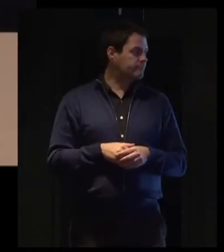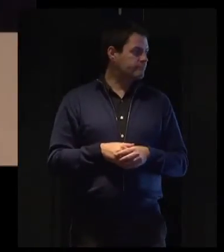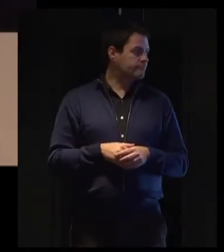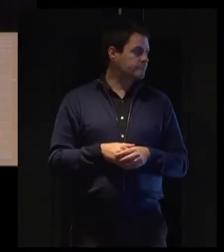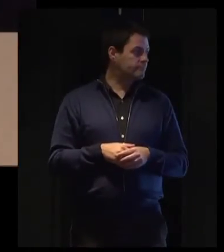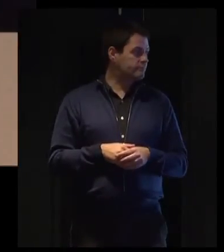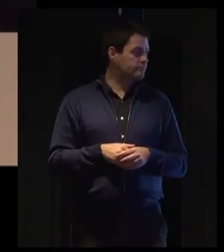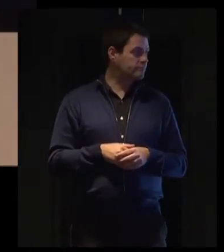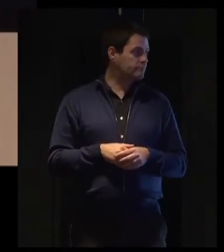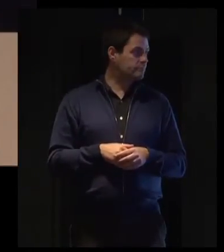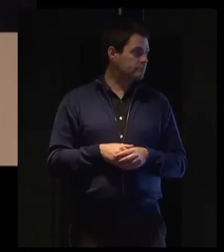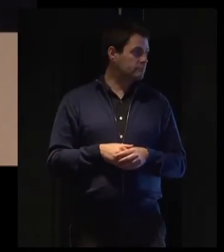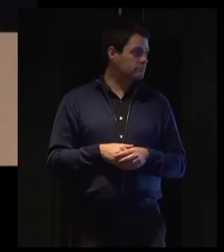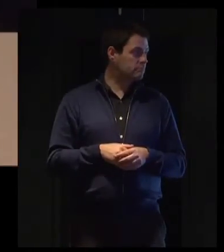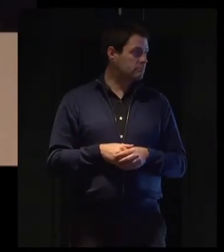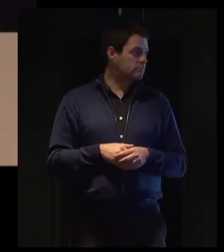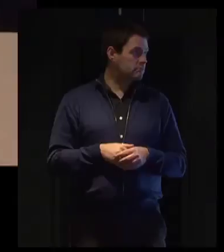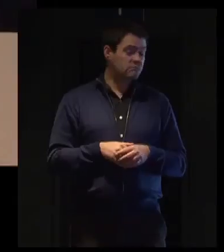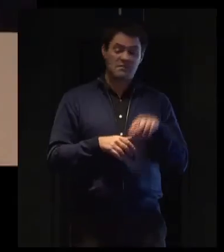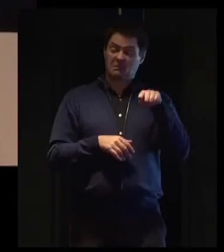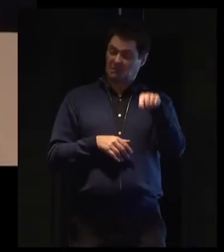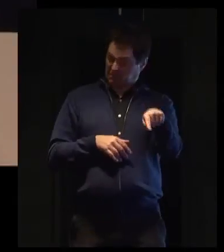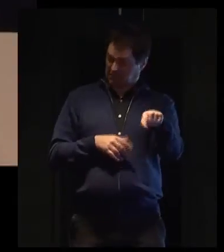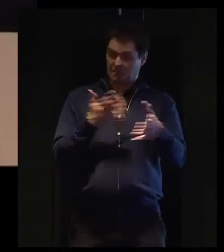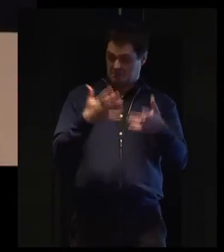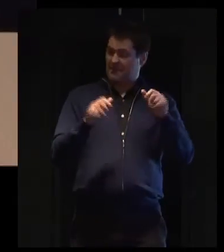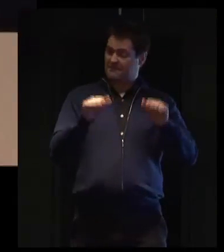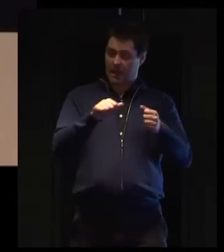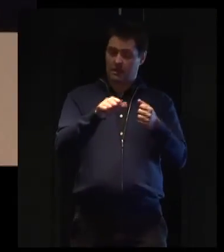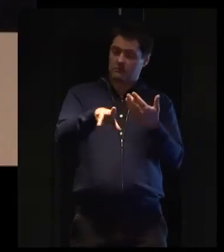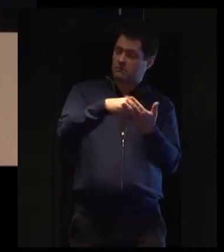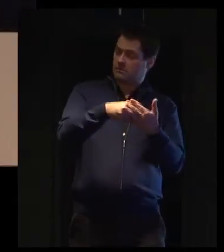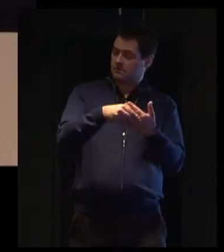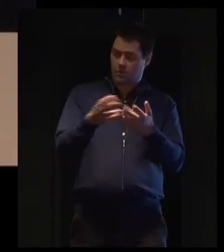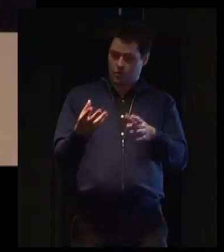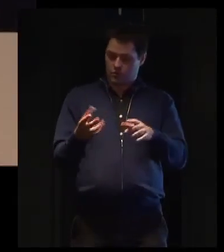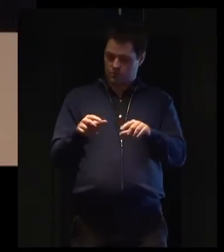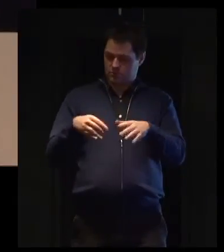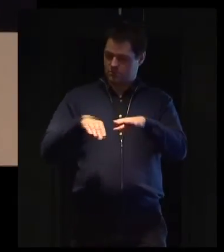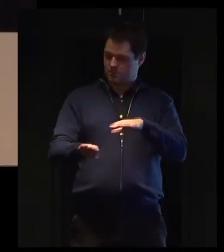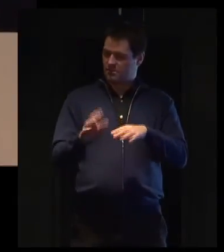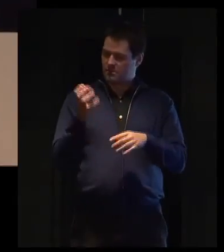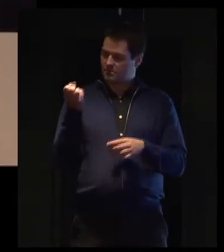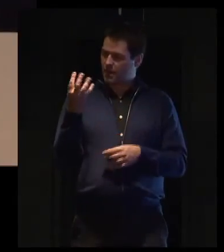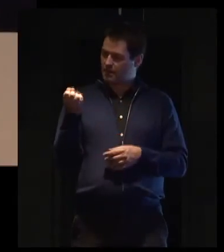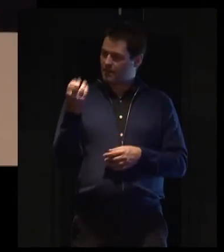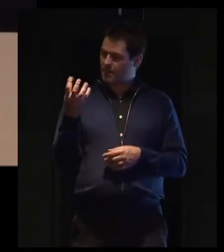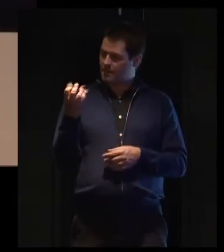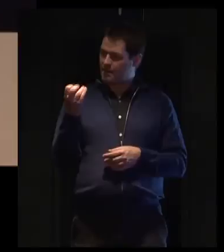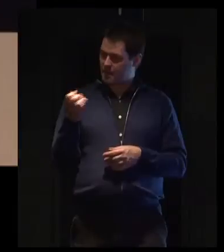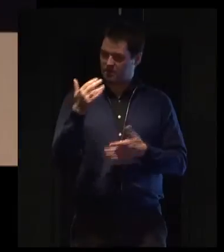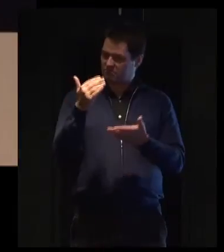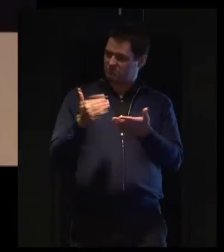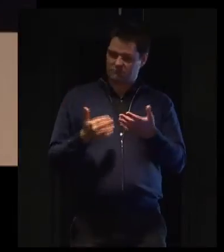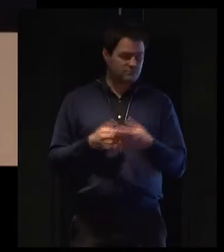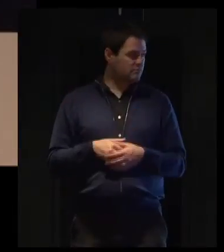Easy read documents are often accompanied by an audio CD or cassette which contains instructions as well.